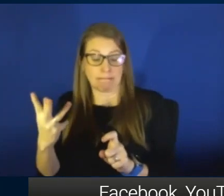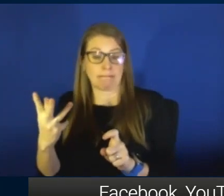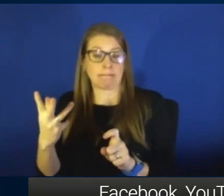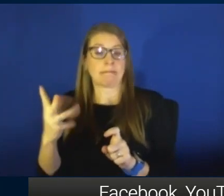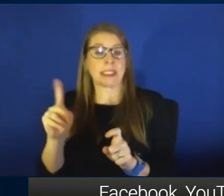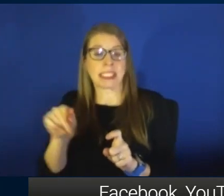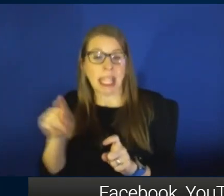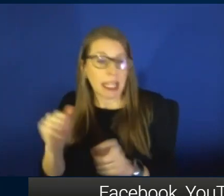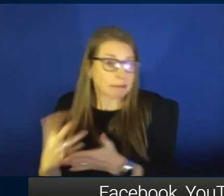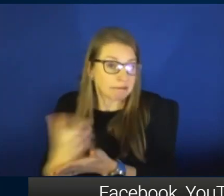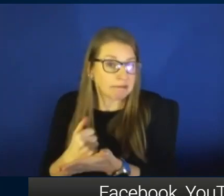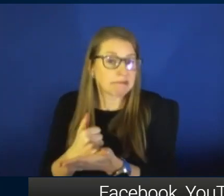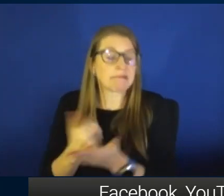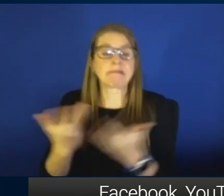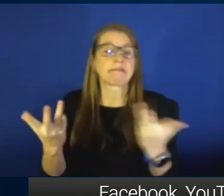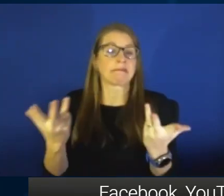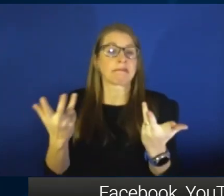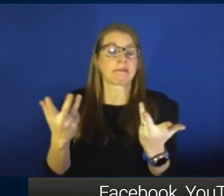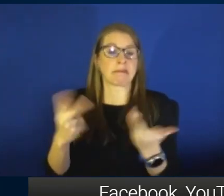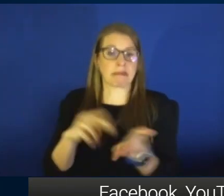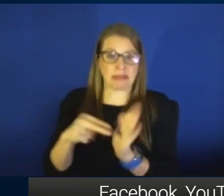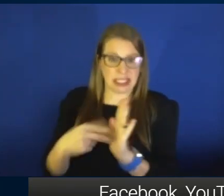What are we gathering and what is it telling us?